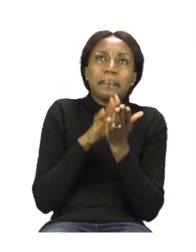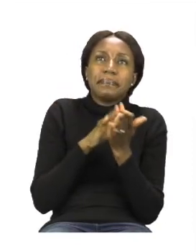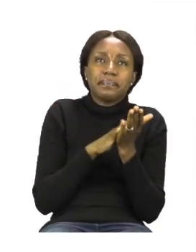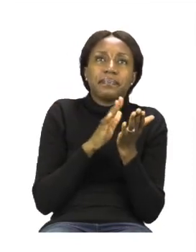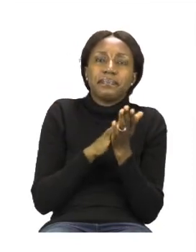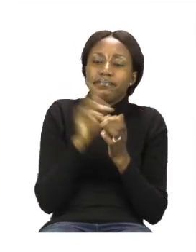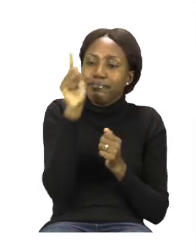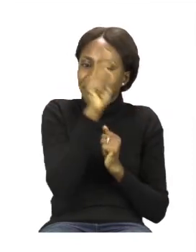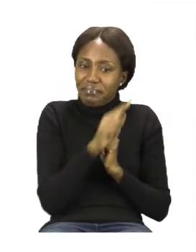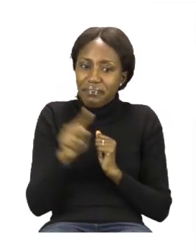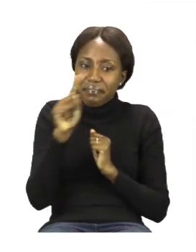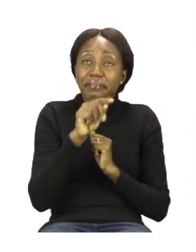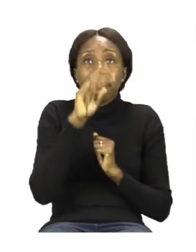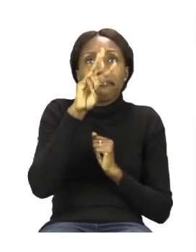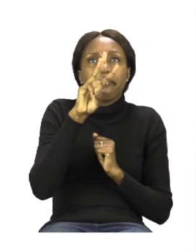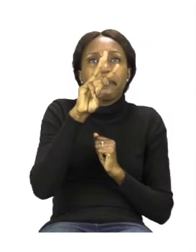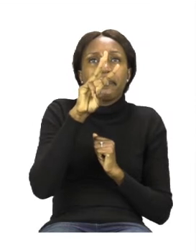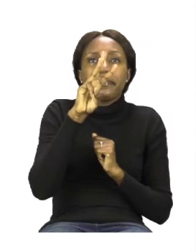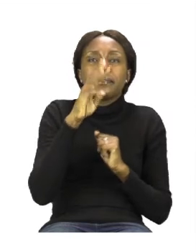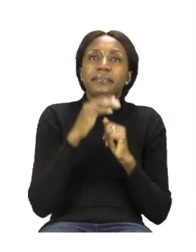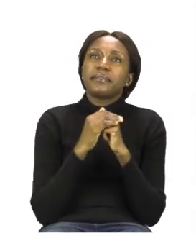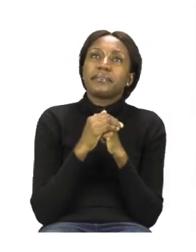circle the number three.